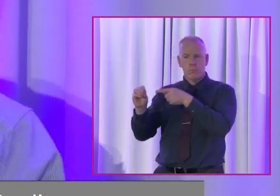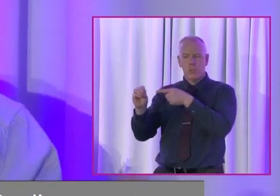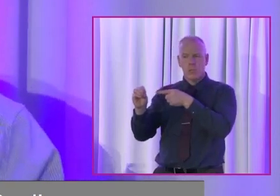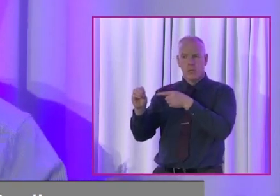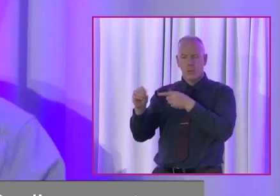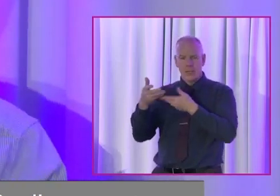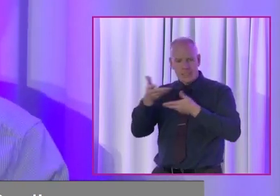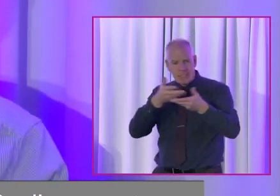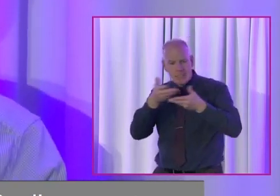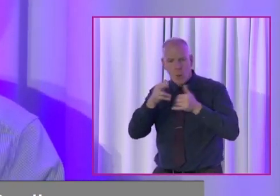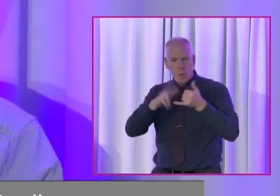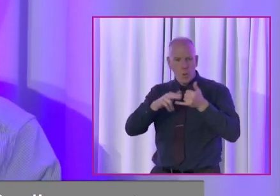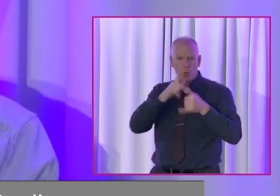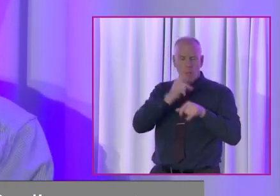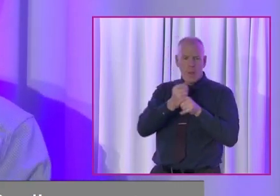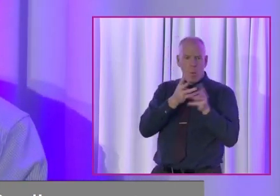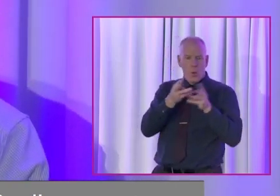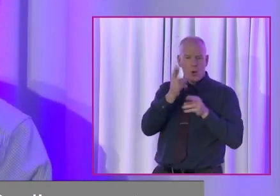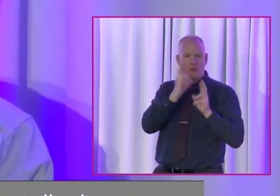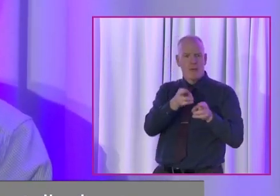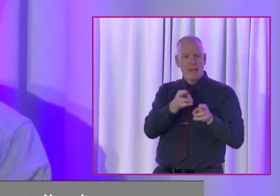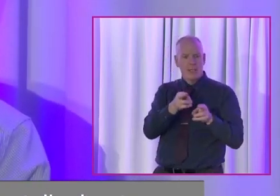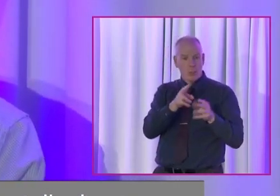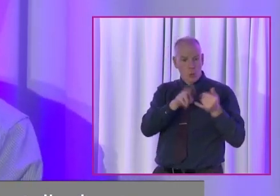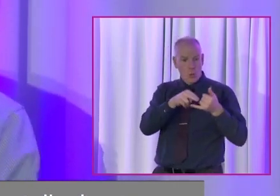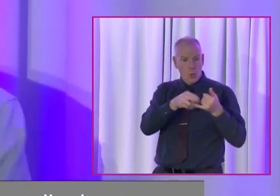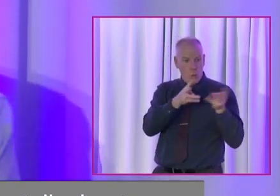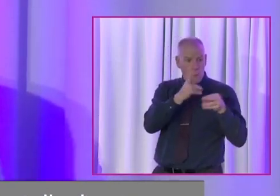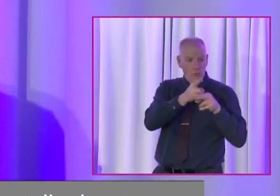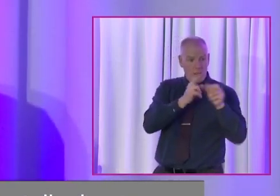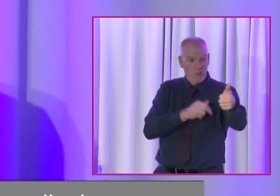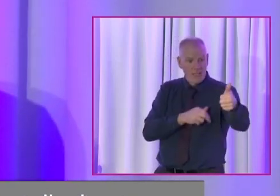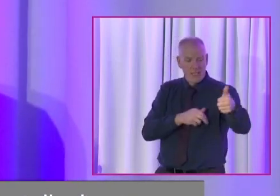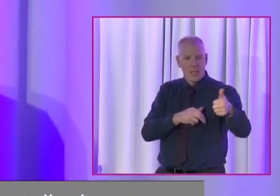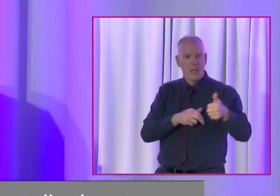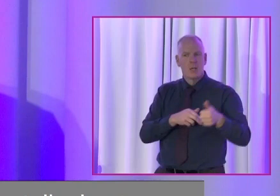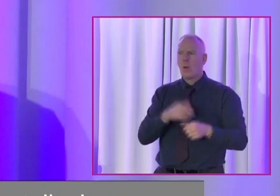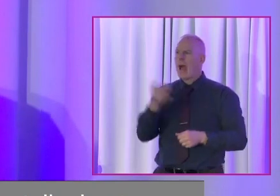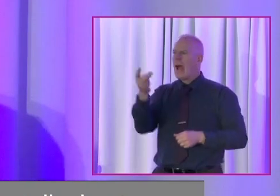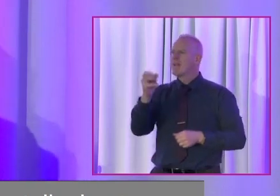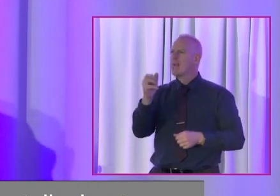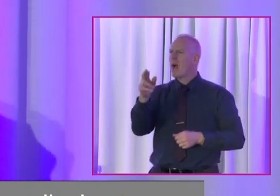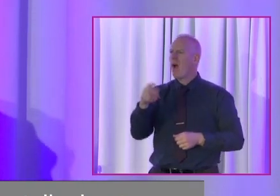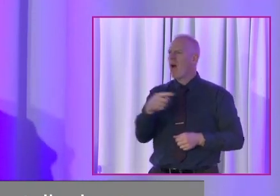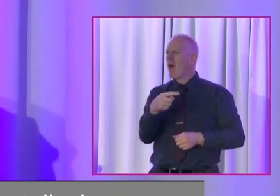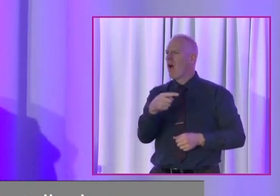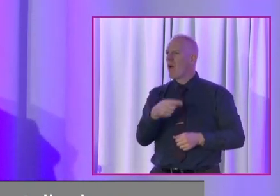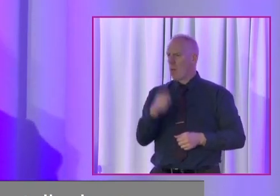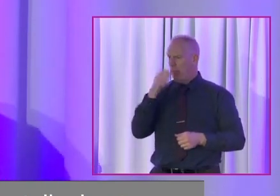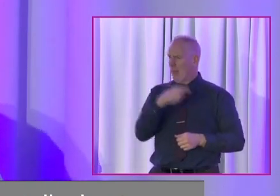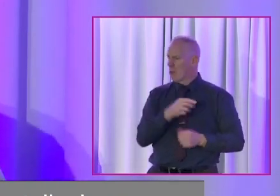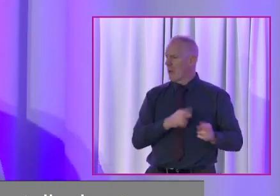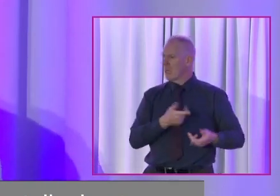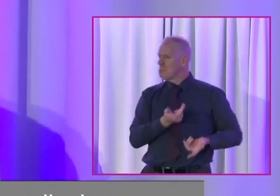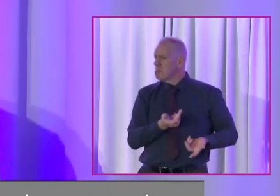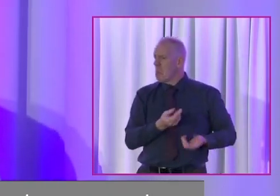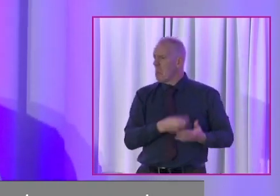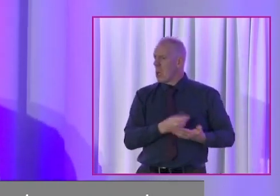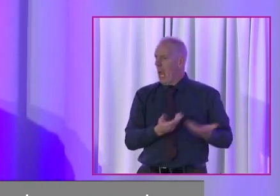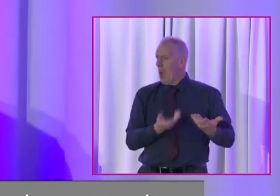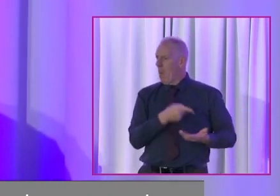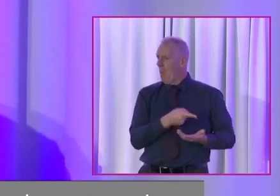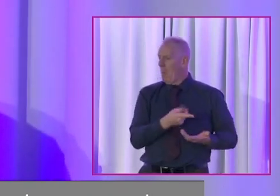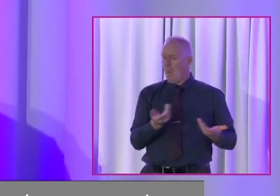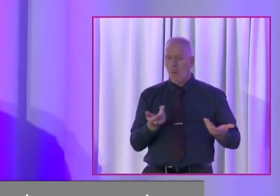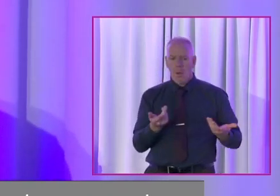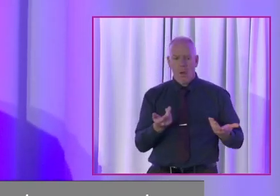to unions, we talk about workers' rights. We don't go up to, you know, Finbar and say, come here, hey, what do you reckon? Do you want to get a load of money? Tell